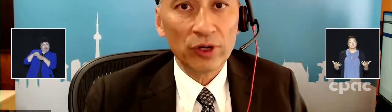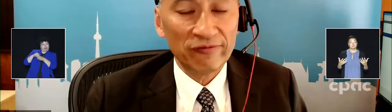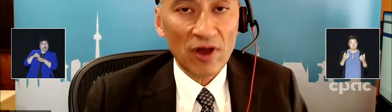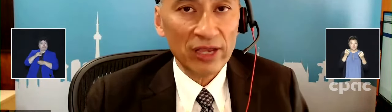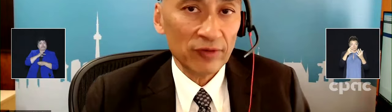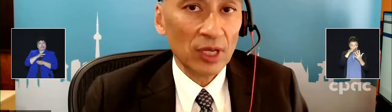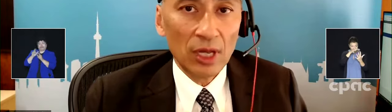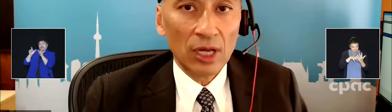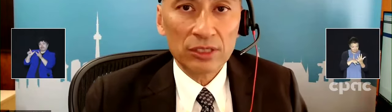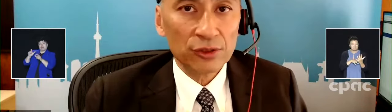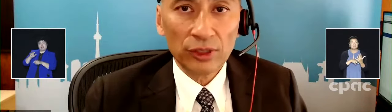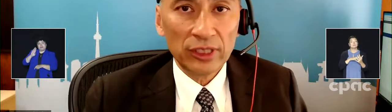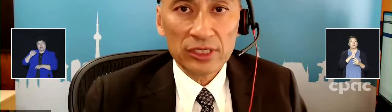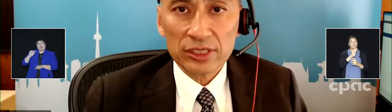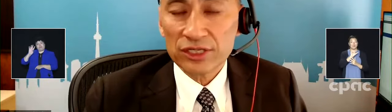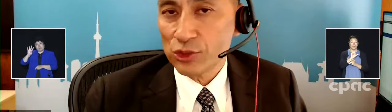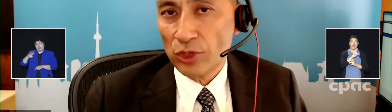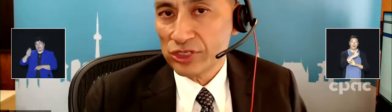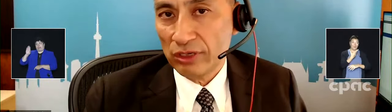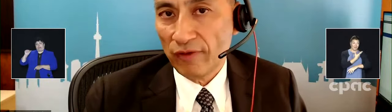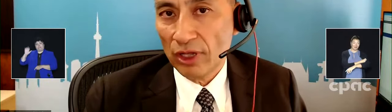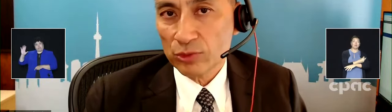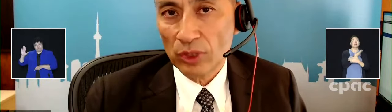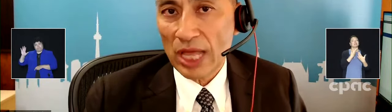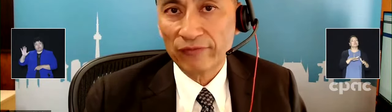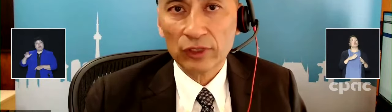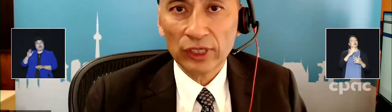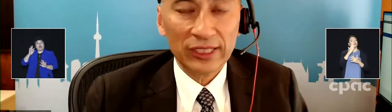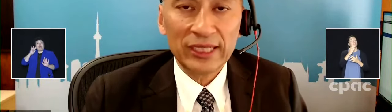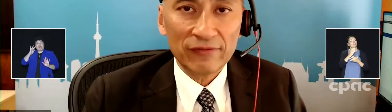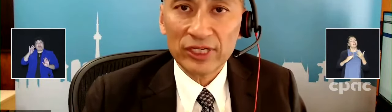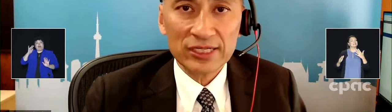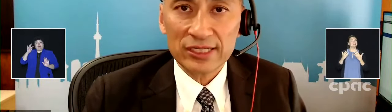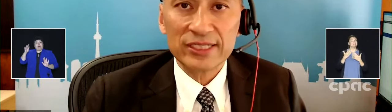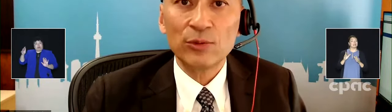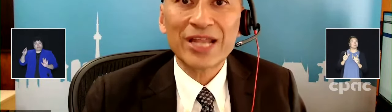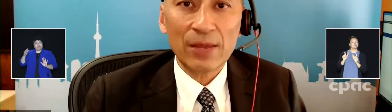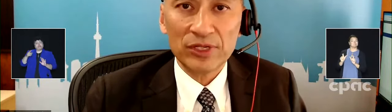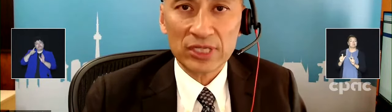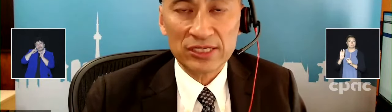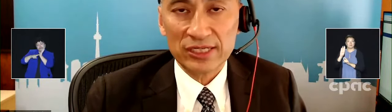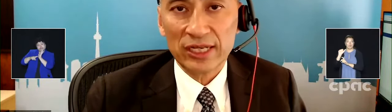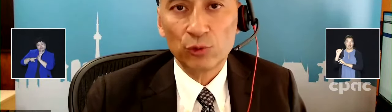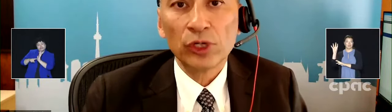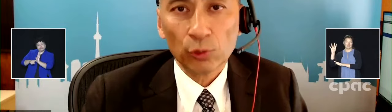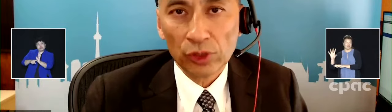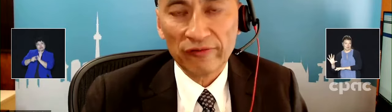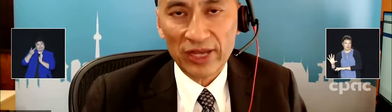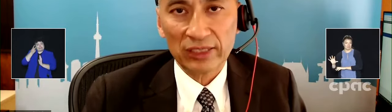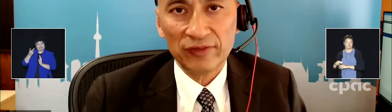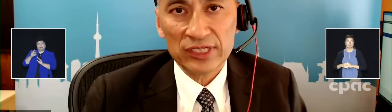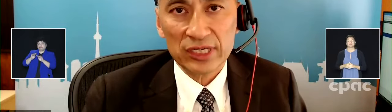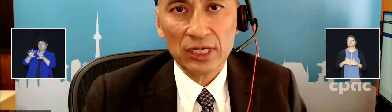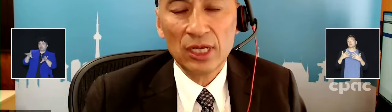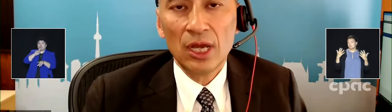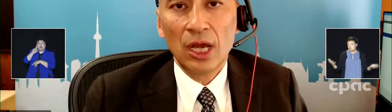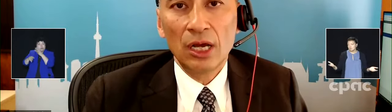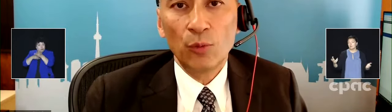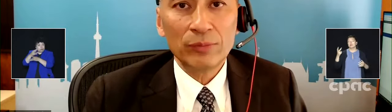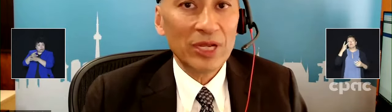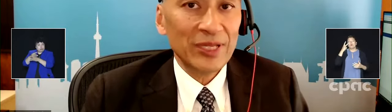BA4A5. Certainly, as the situation evolves, we'll have to look at the evidence and see what happens, as you say, in real-world effectiveness,